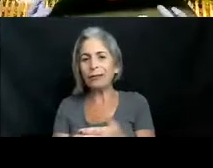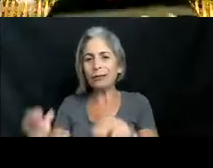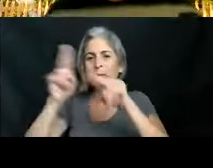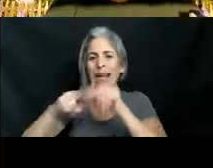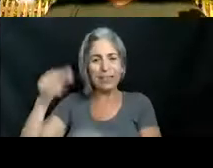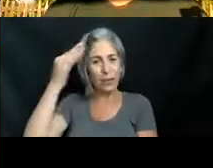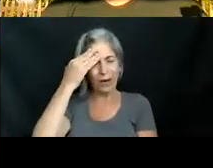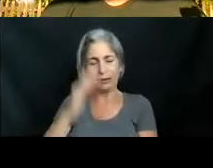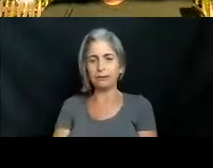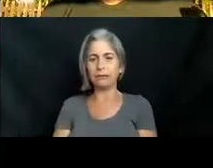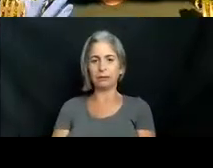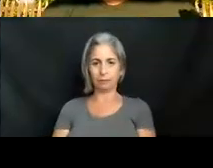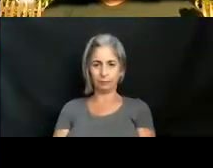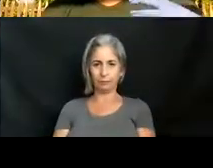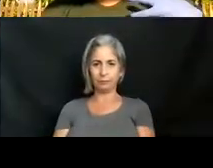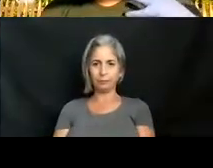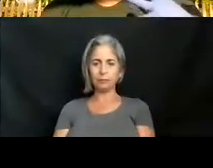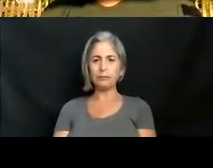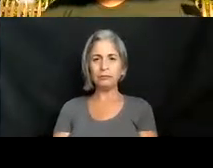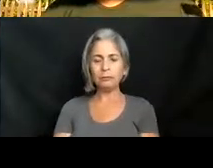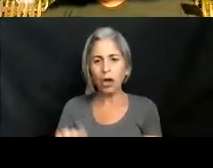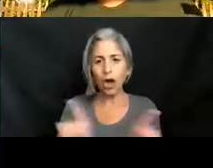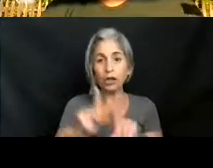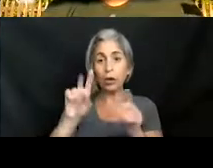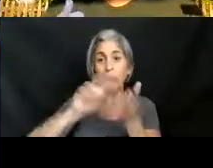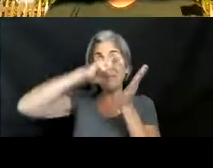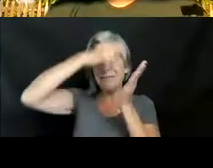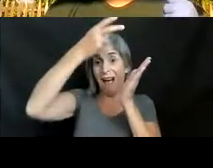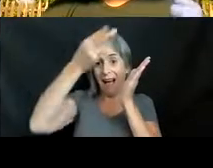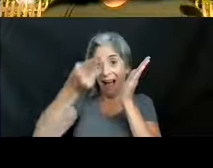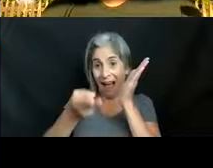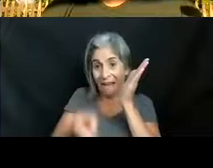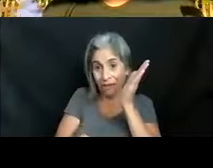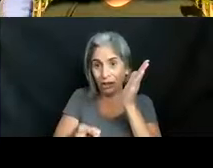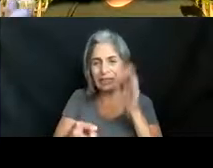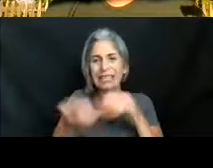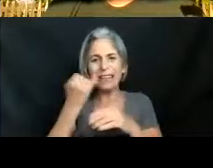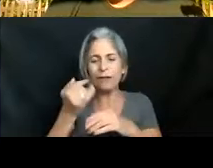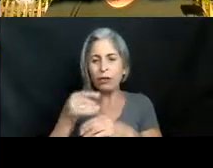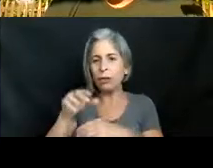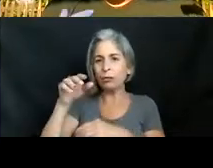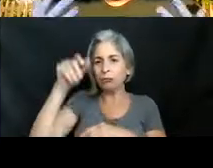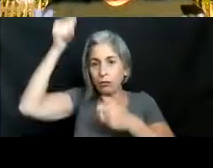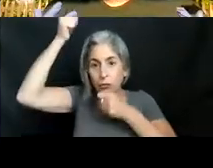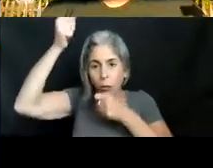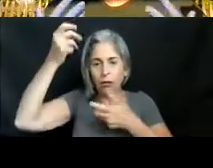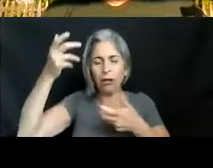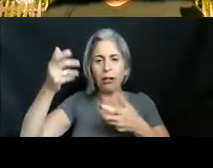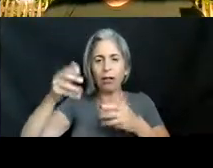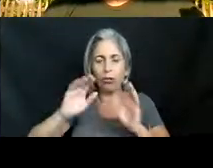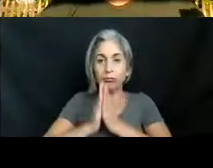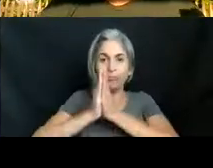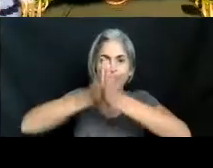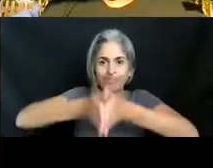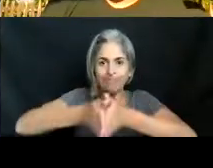There's always also recreational divers, so if you dive or if you know anyone that dives, spear fishes, snorkels, free dives, they are also